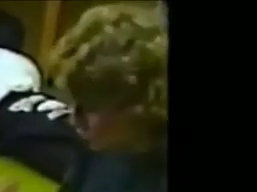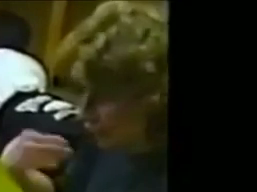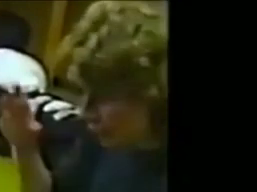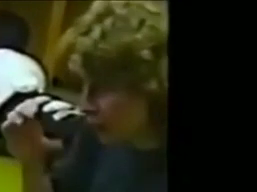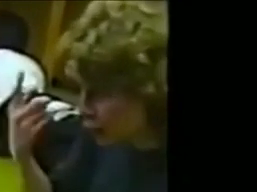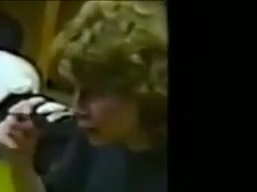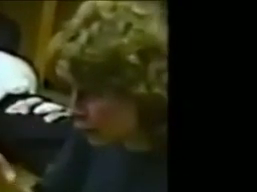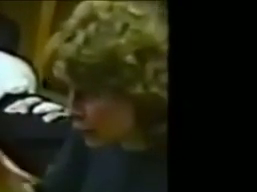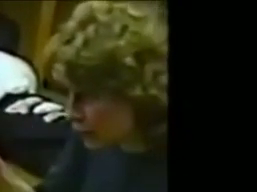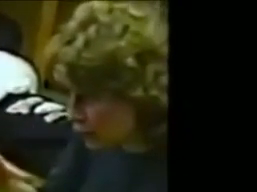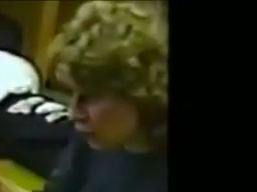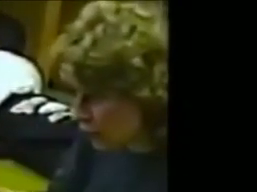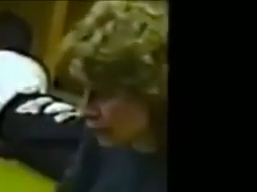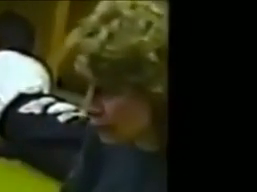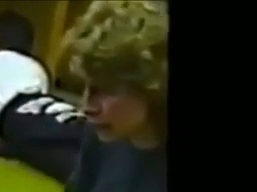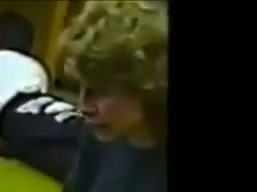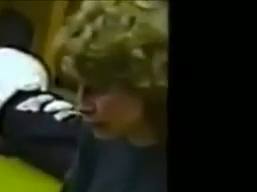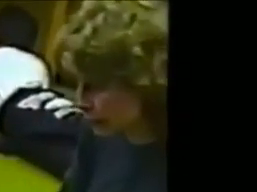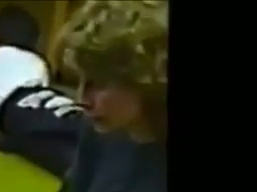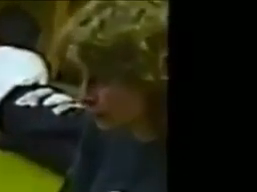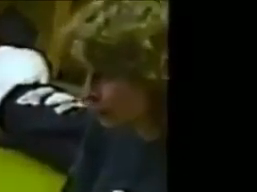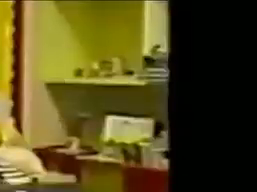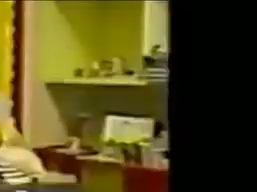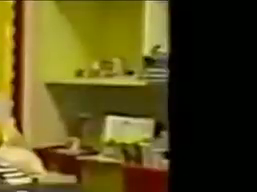Do you have pictures for the story?